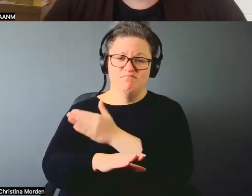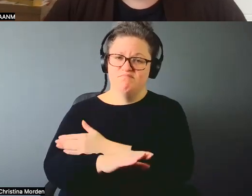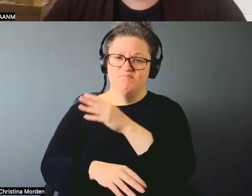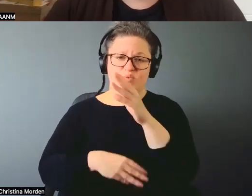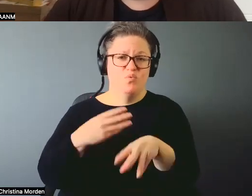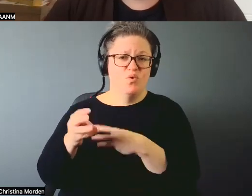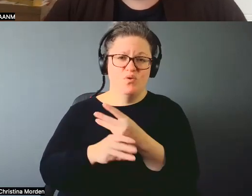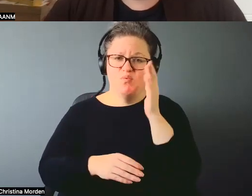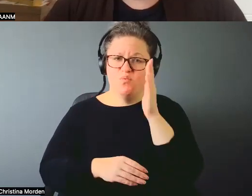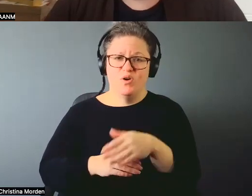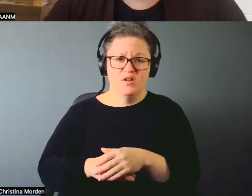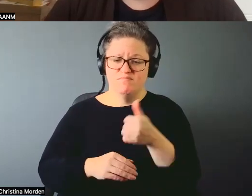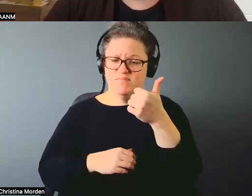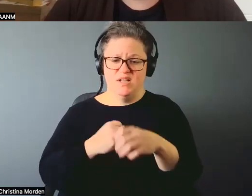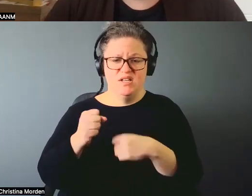You know?